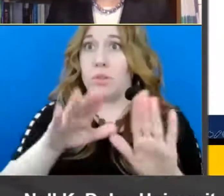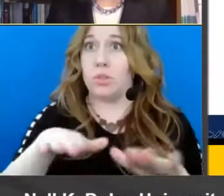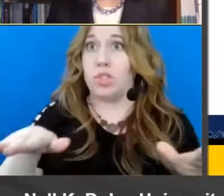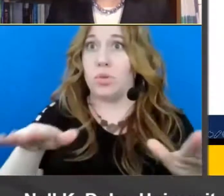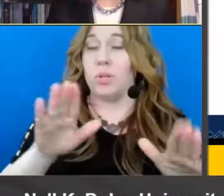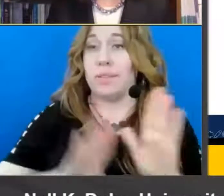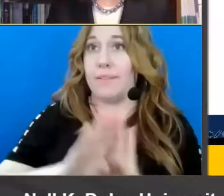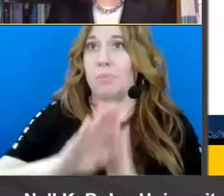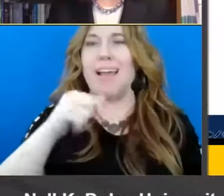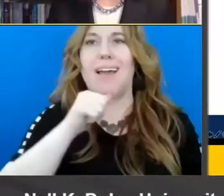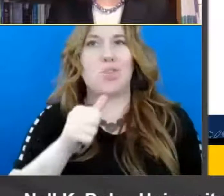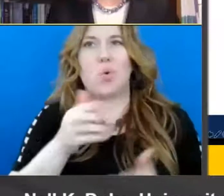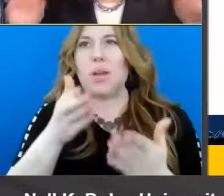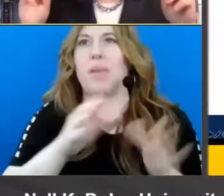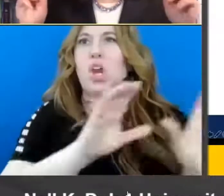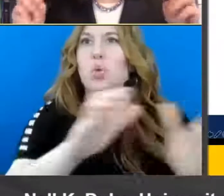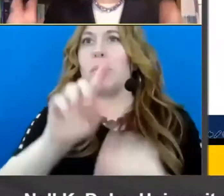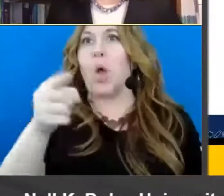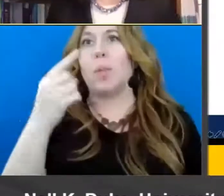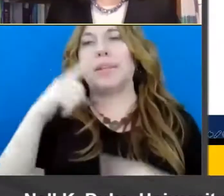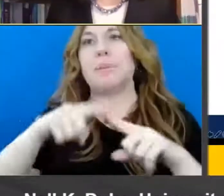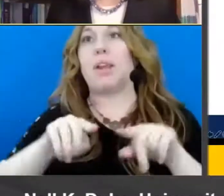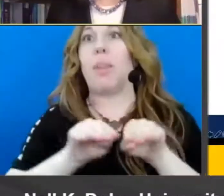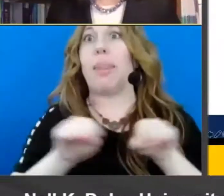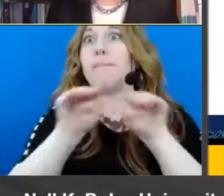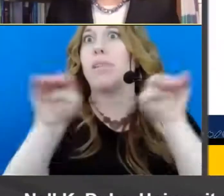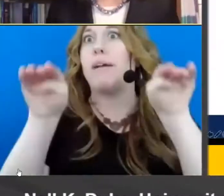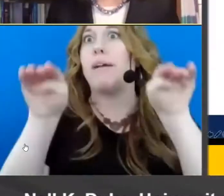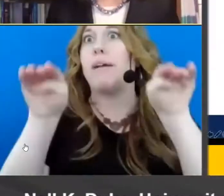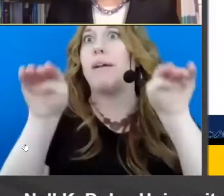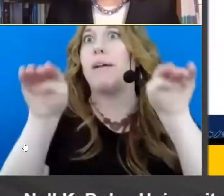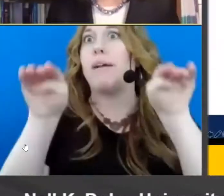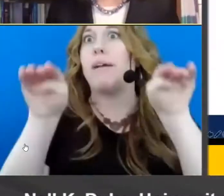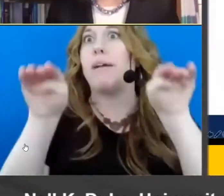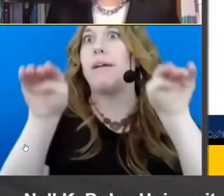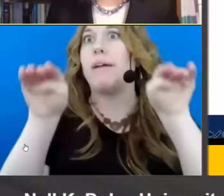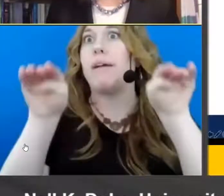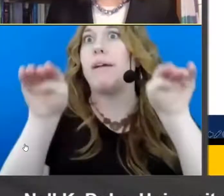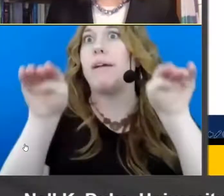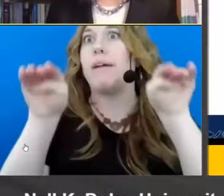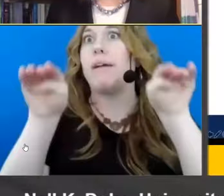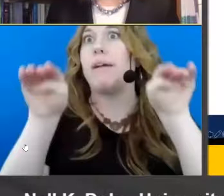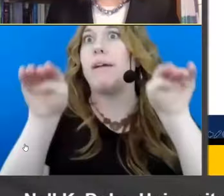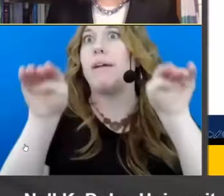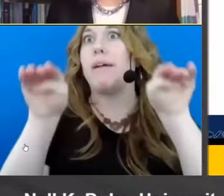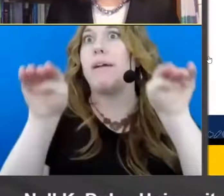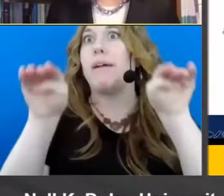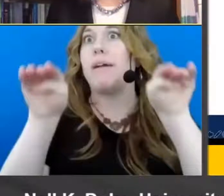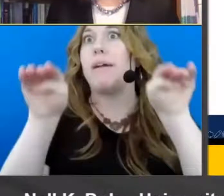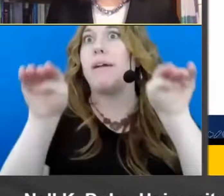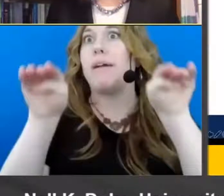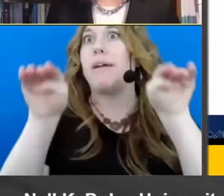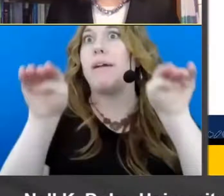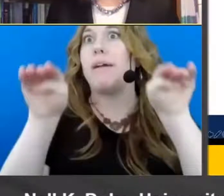recommend uh grouping just by by level um and i i don't yes i completely agree do not do